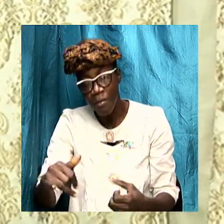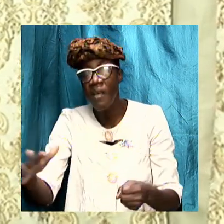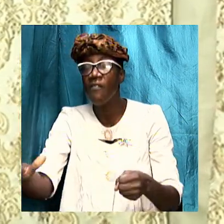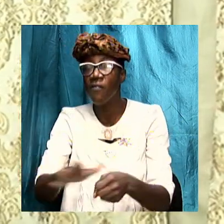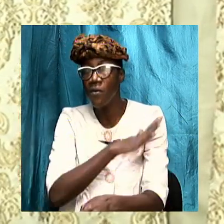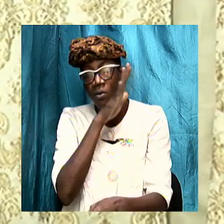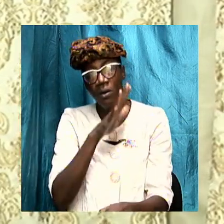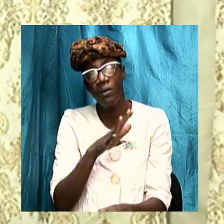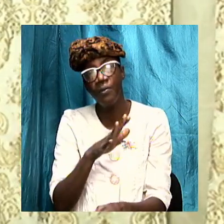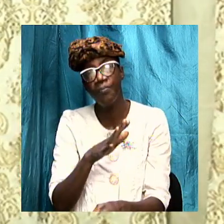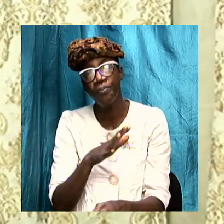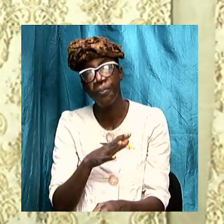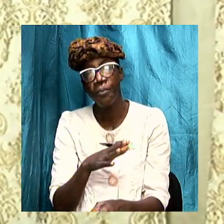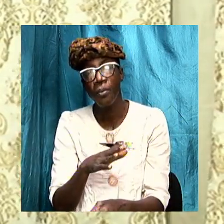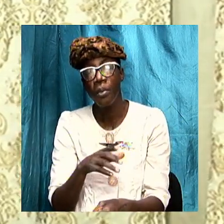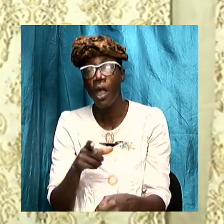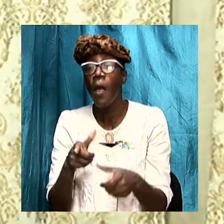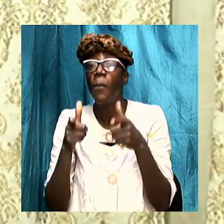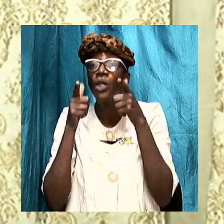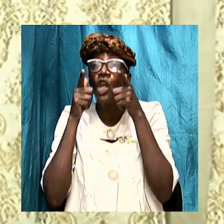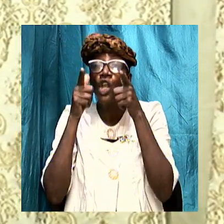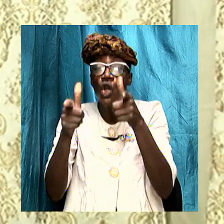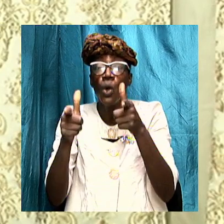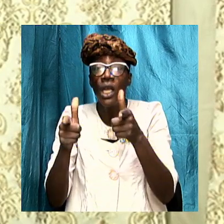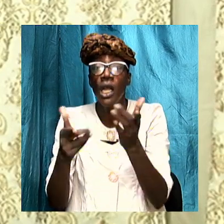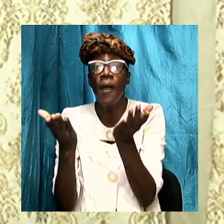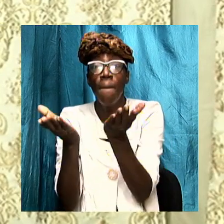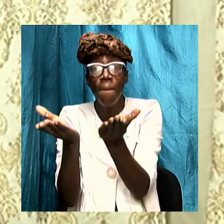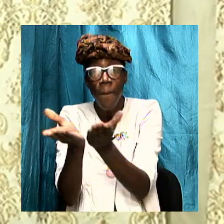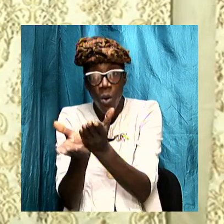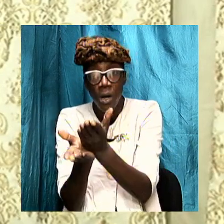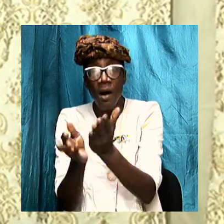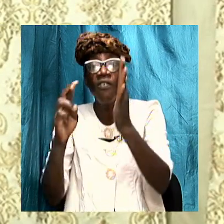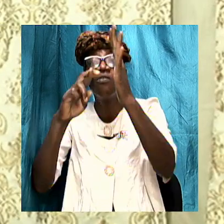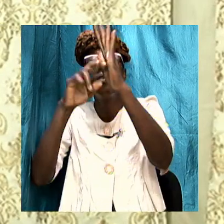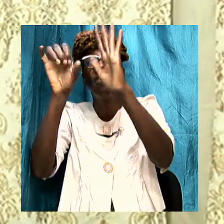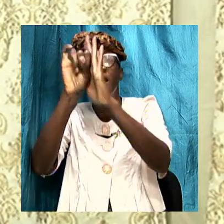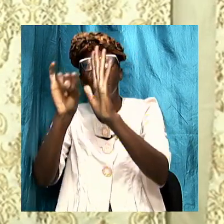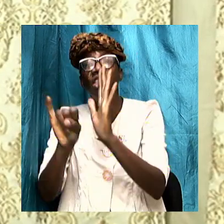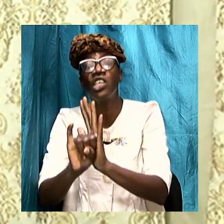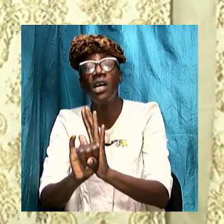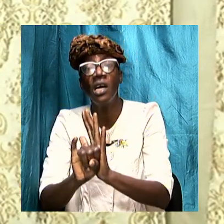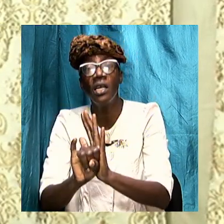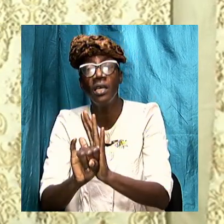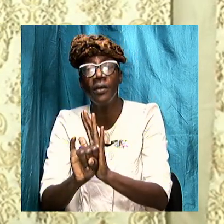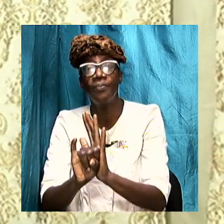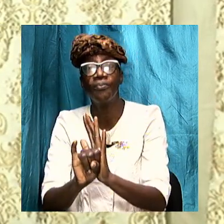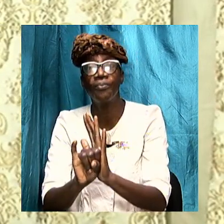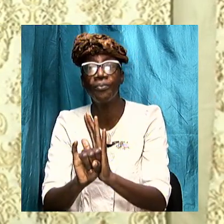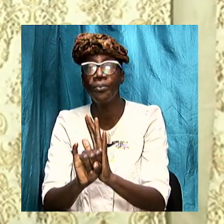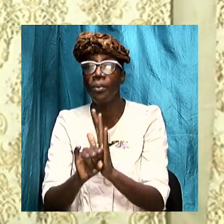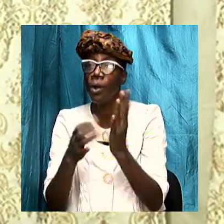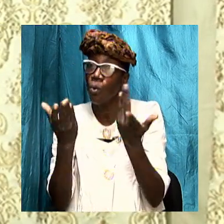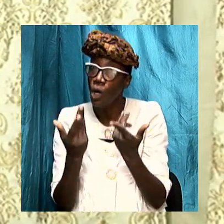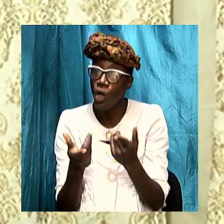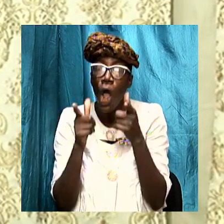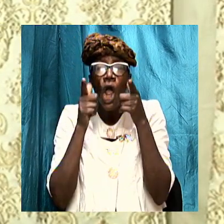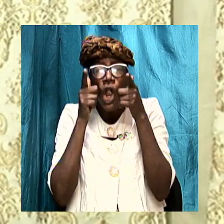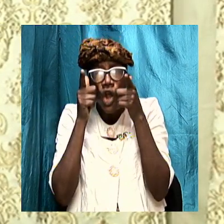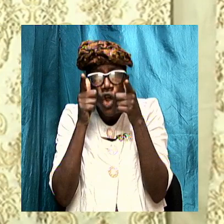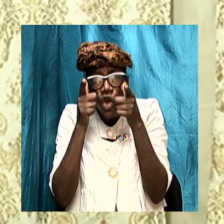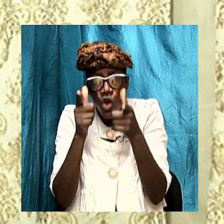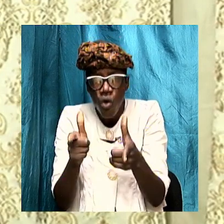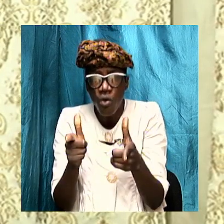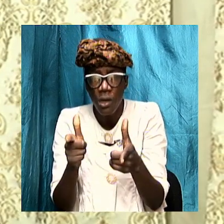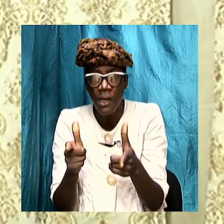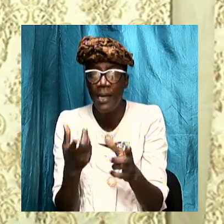but in looking at the book of Revelation we are going to be drilling and delving